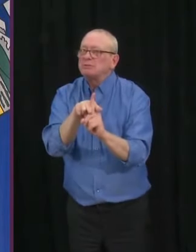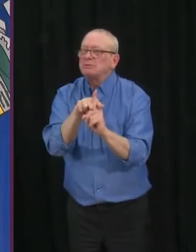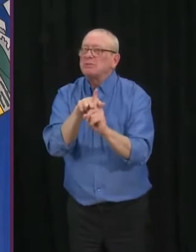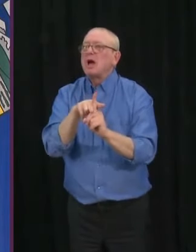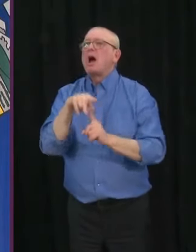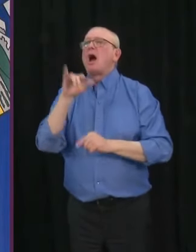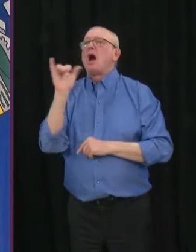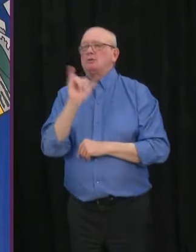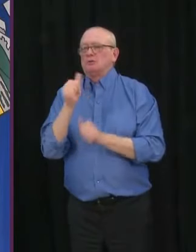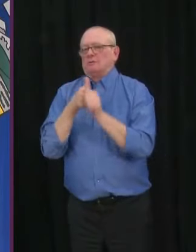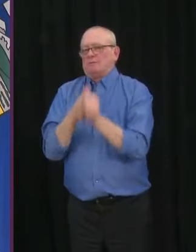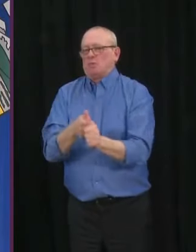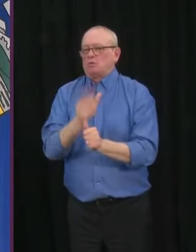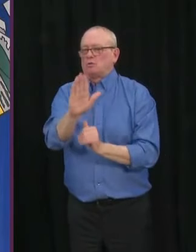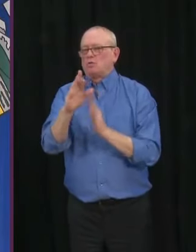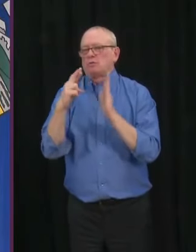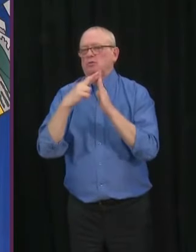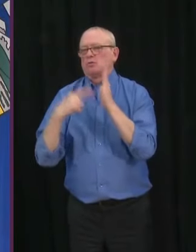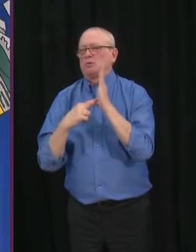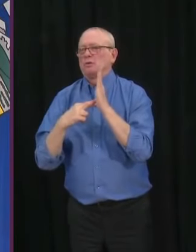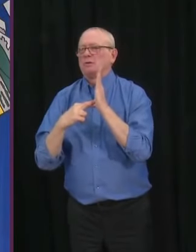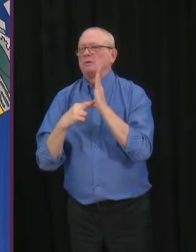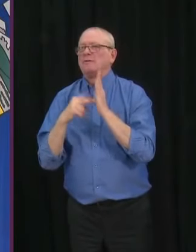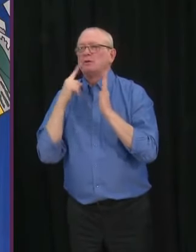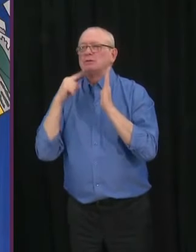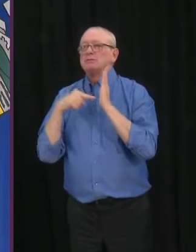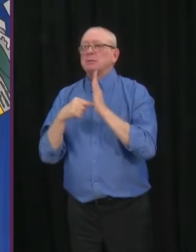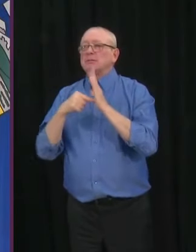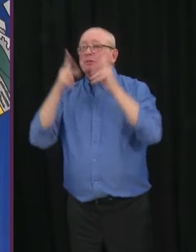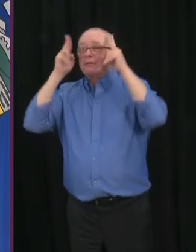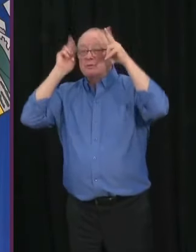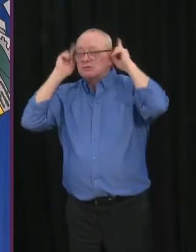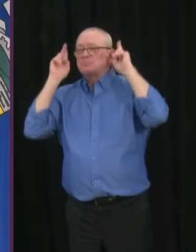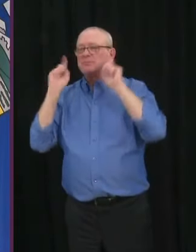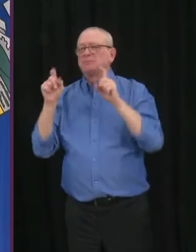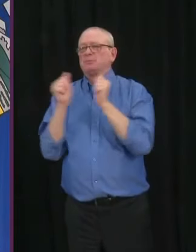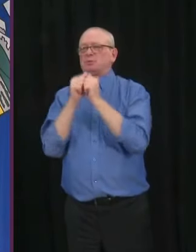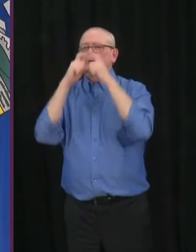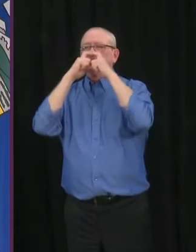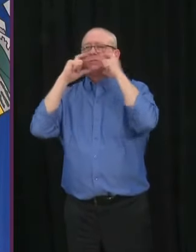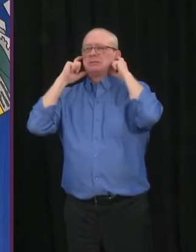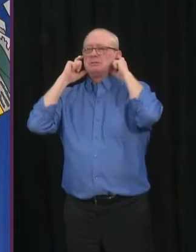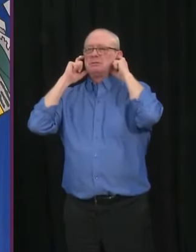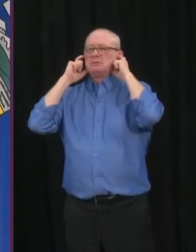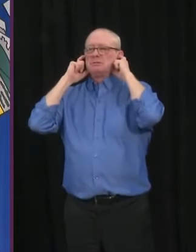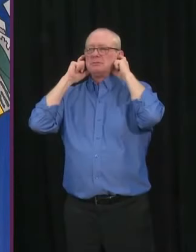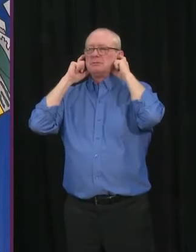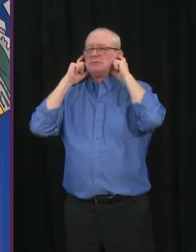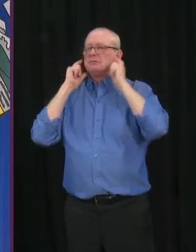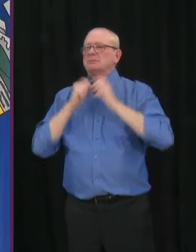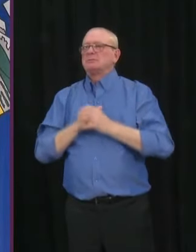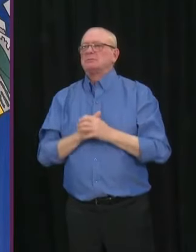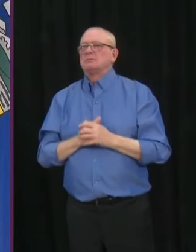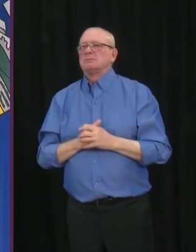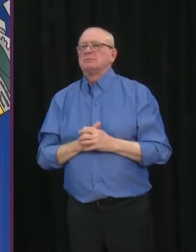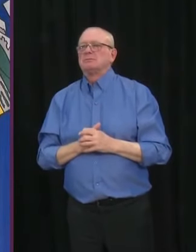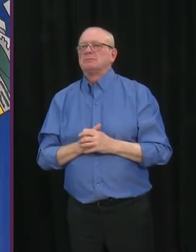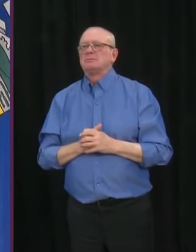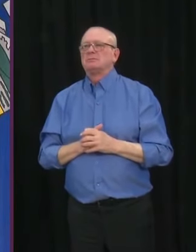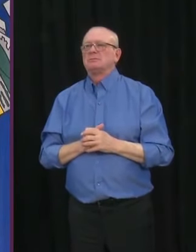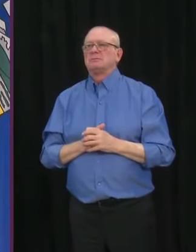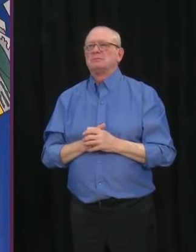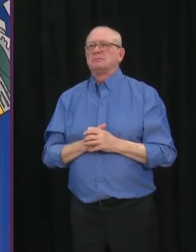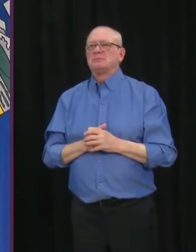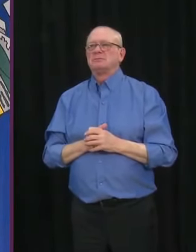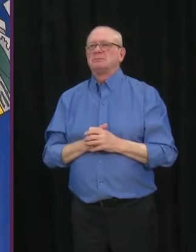during those services, like wearing masks. So, important for us to remember, there's still restrictions on personal services, but at this time, we can allow